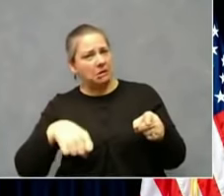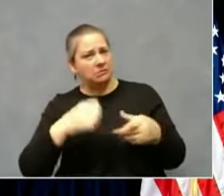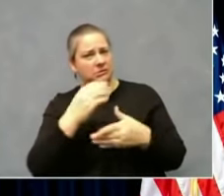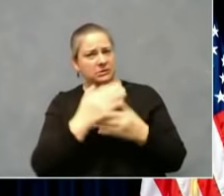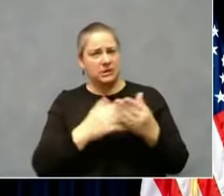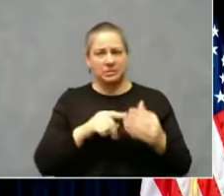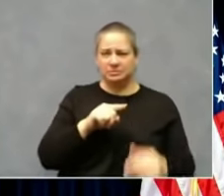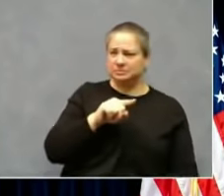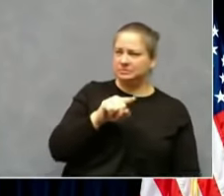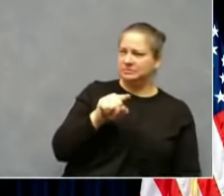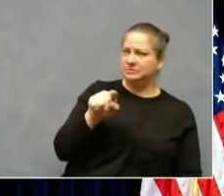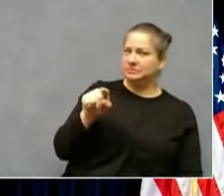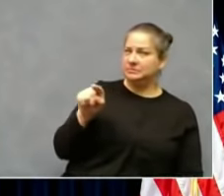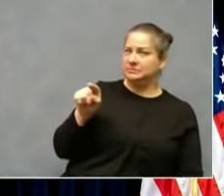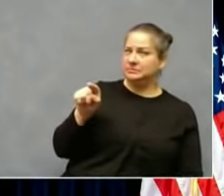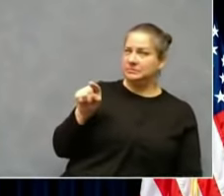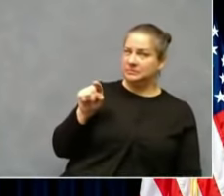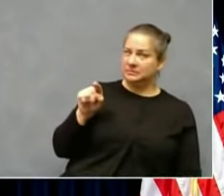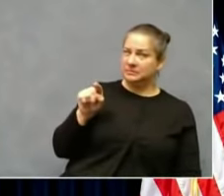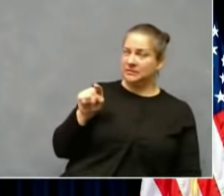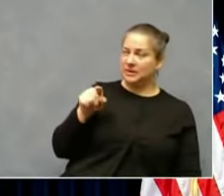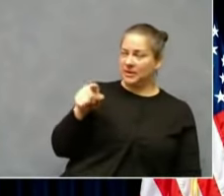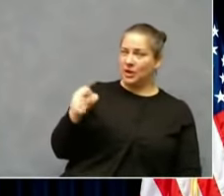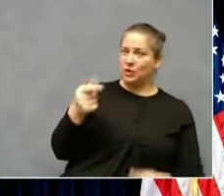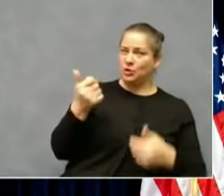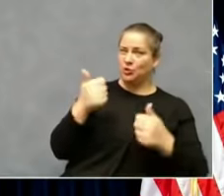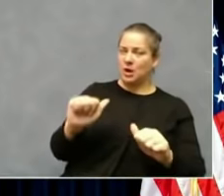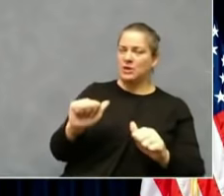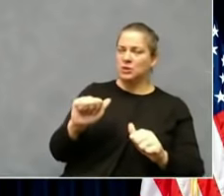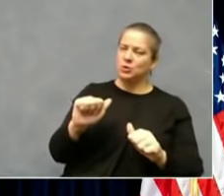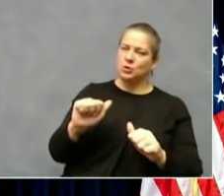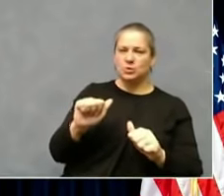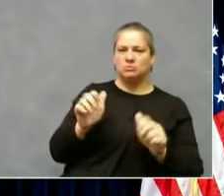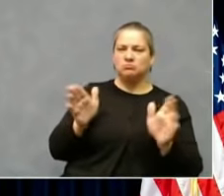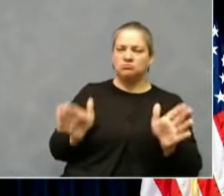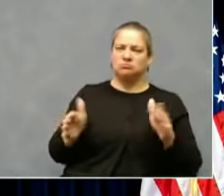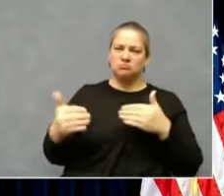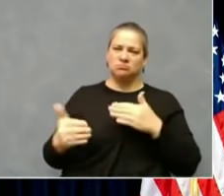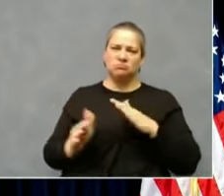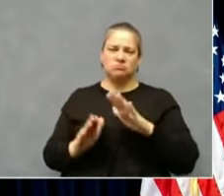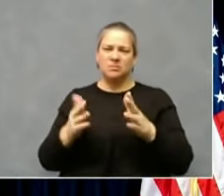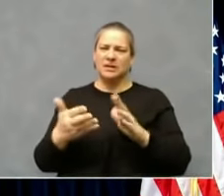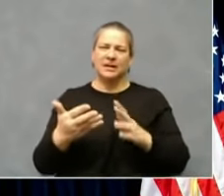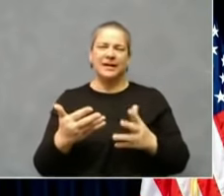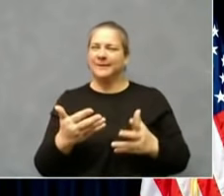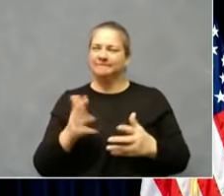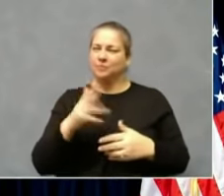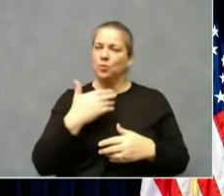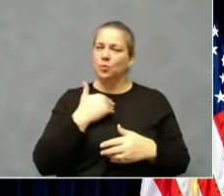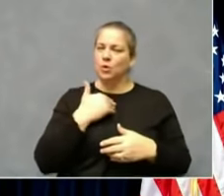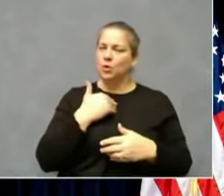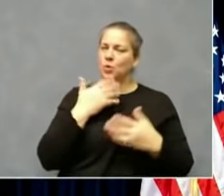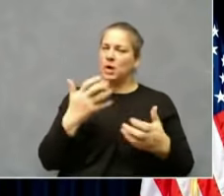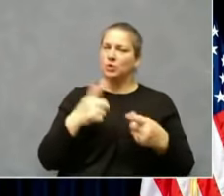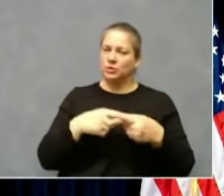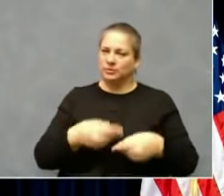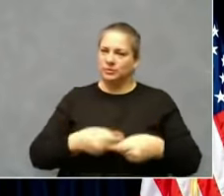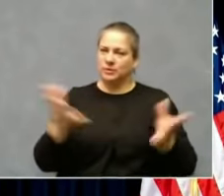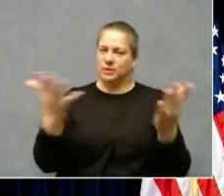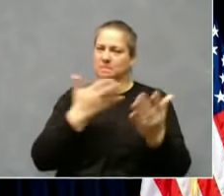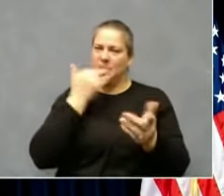might be trying to cut corners. So we're looking to get better guidance out. We want to